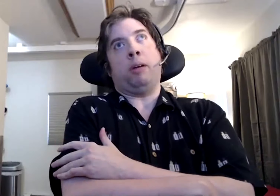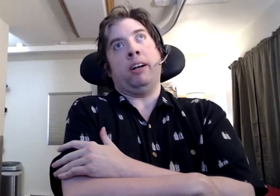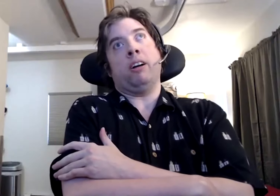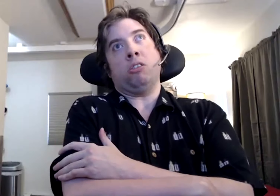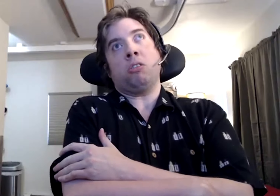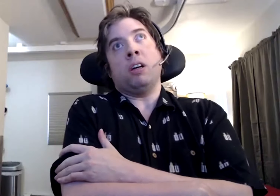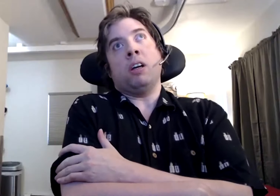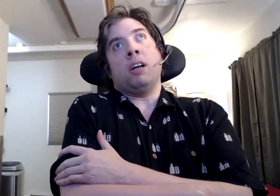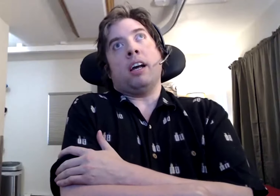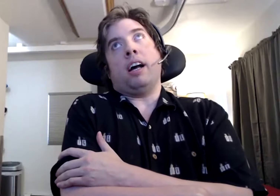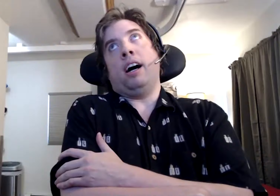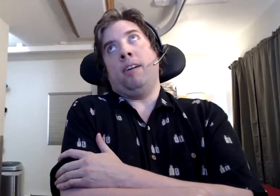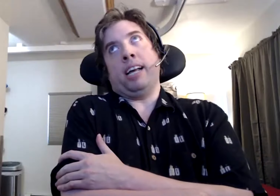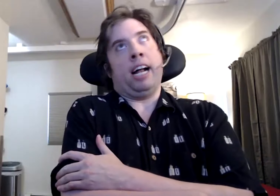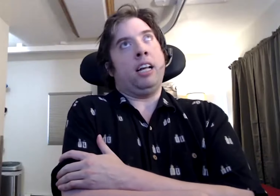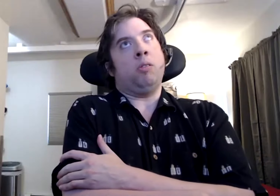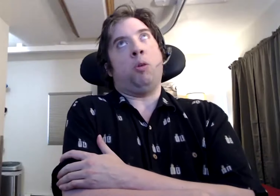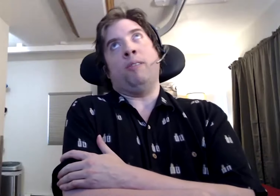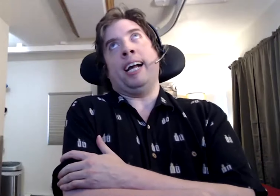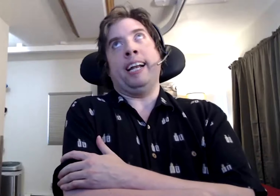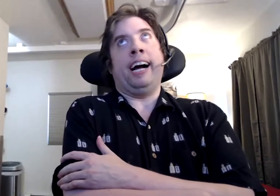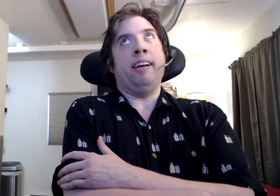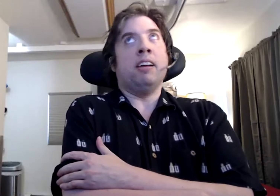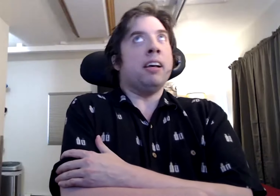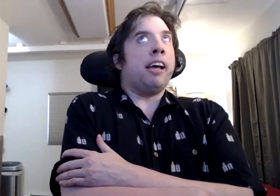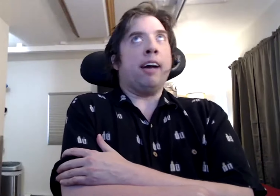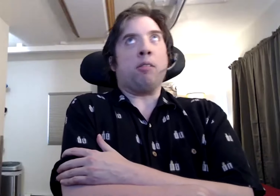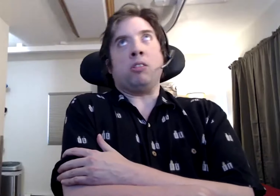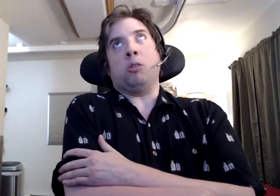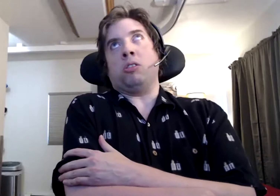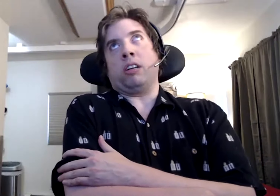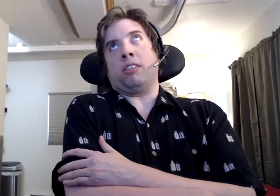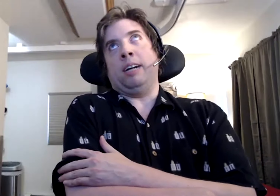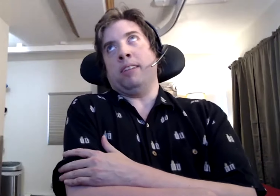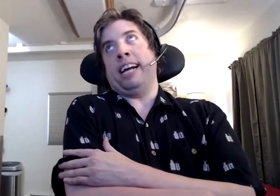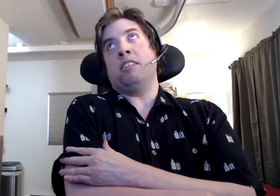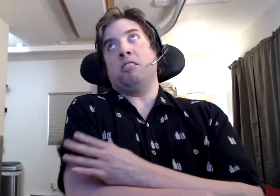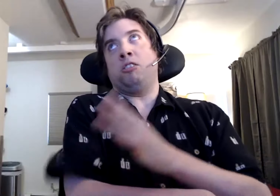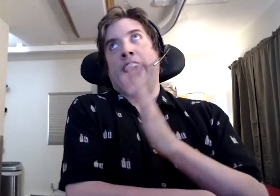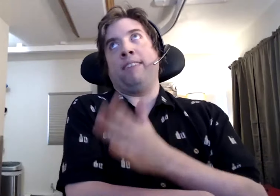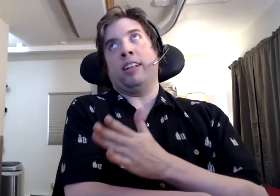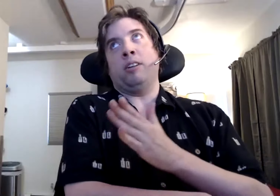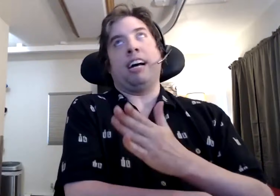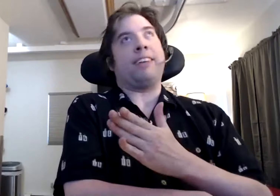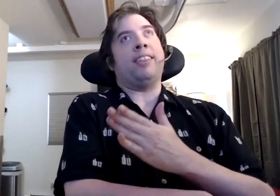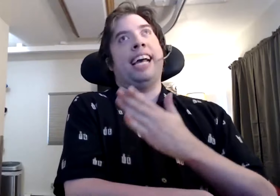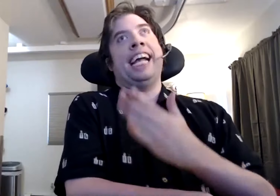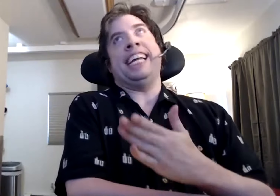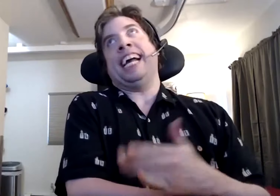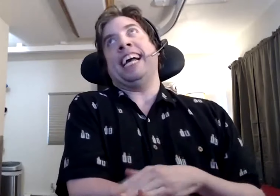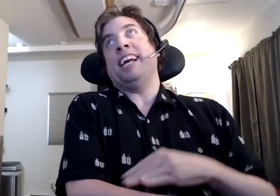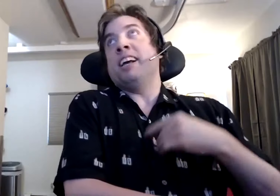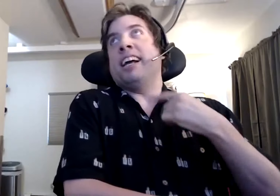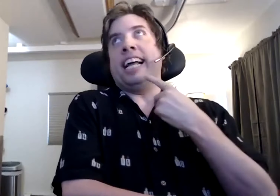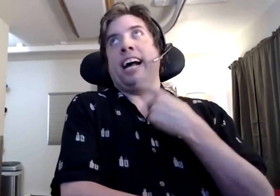girlfriend is my nurse, um, in audio form. And I have listened to it six times in that chapter that you talk about the